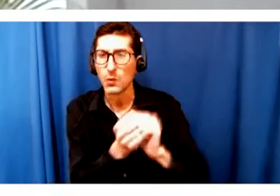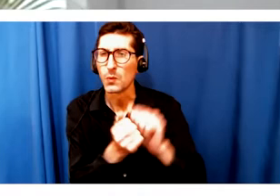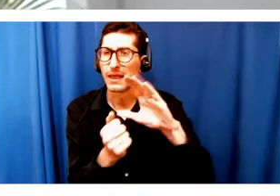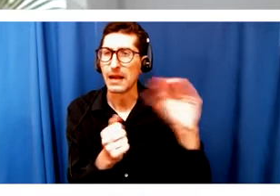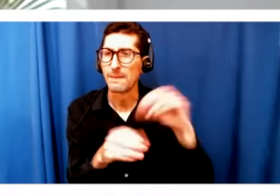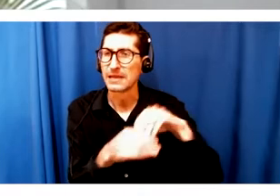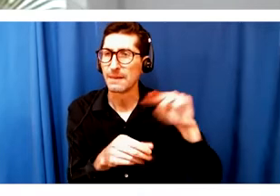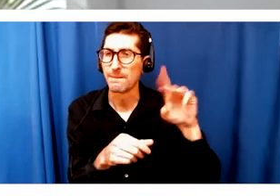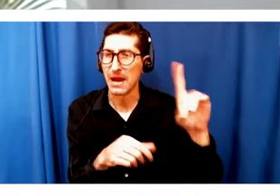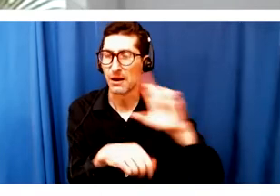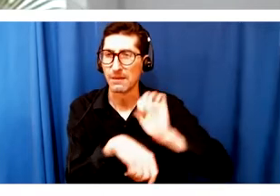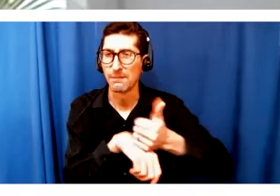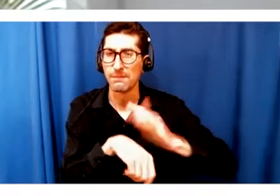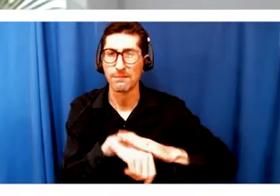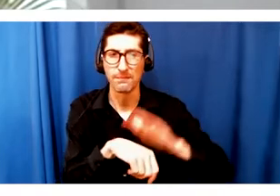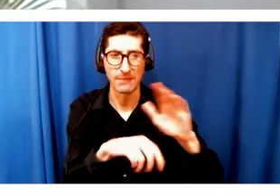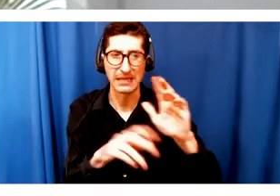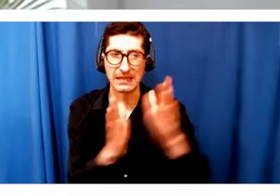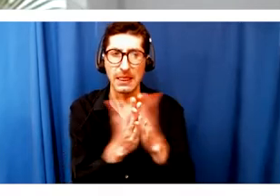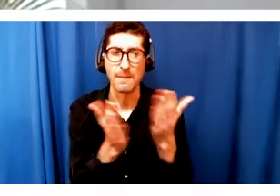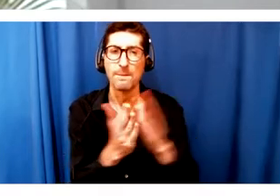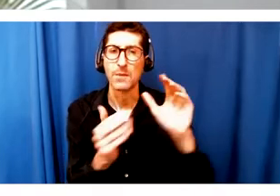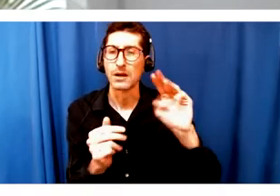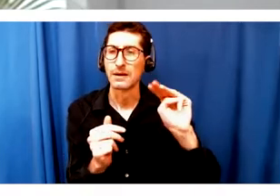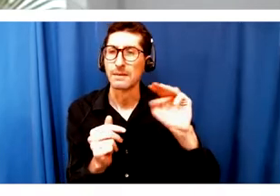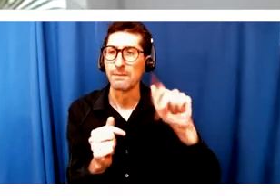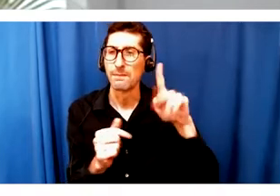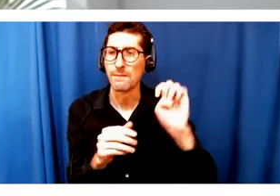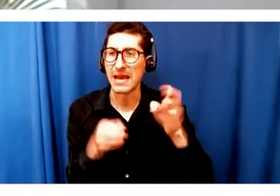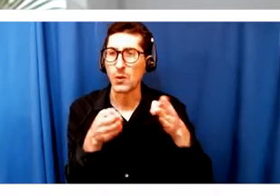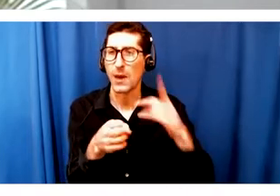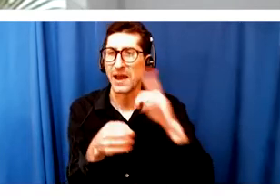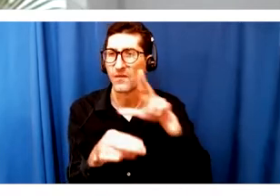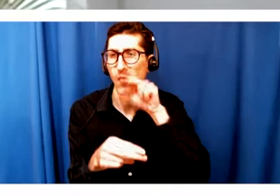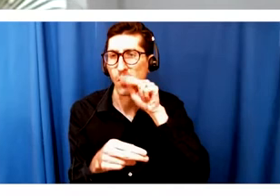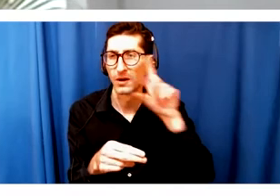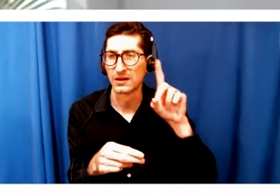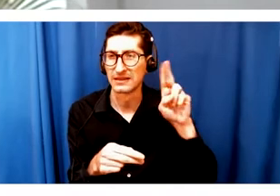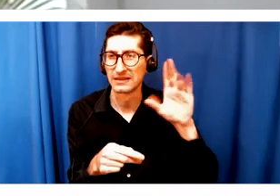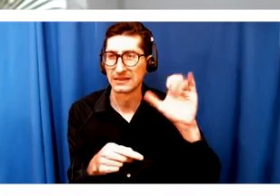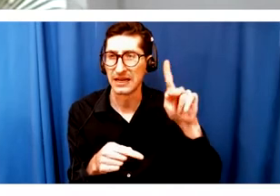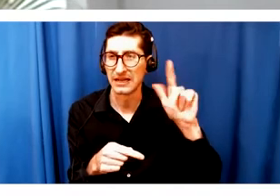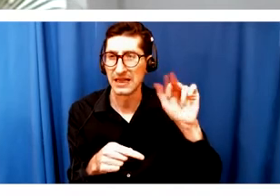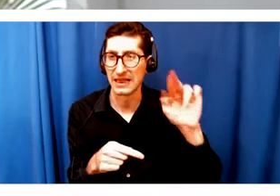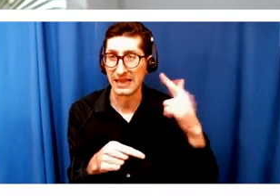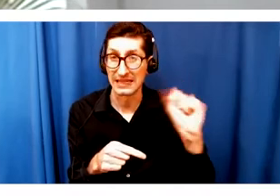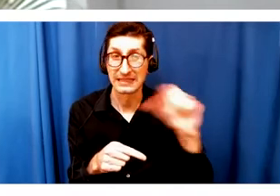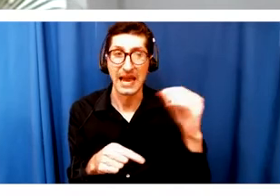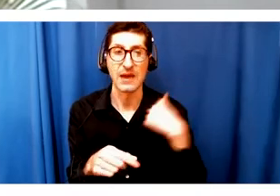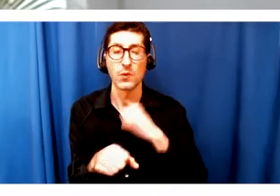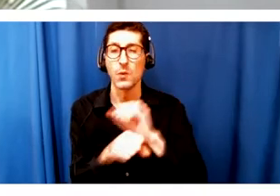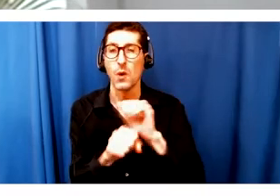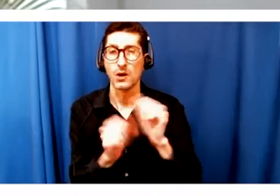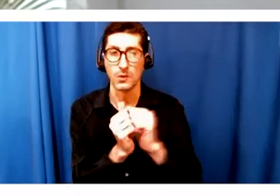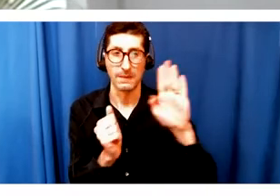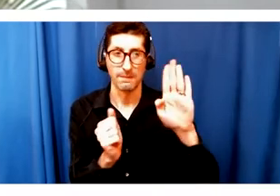Robert McCluskey's Make Way for Ducklings. We're going to start workshopping that. And we'll be working along with the Boston University College of Fine Arts School of Theater. We have a number